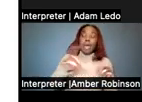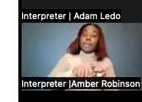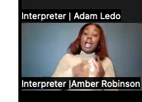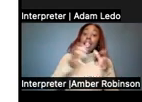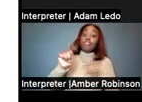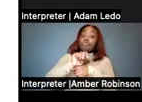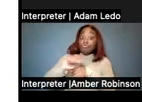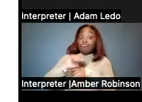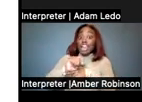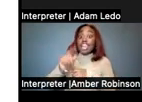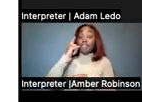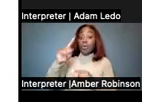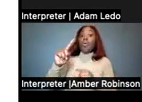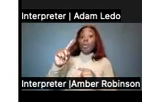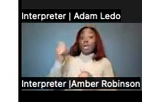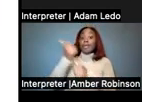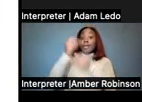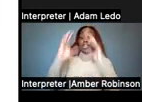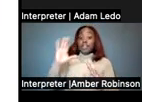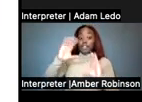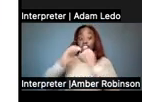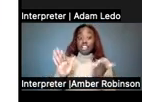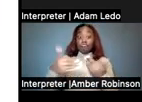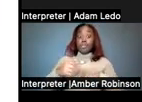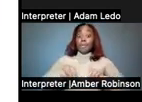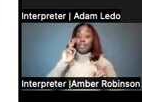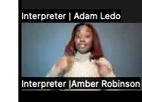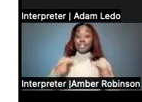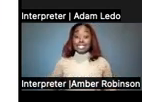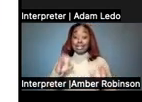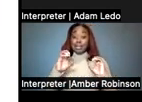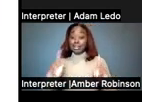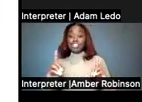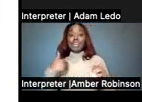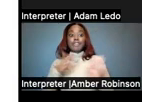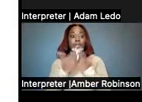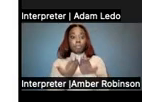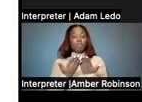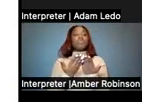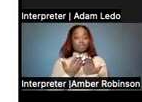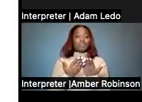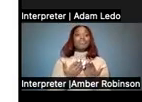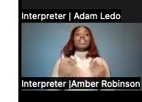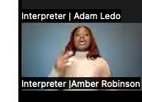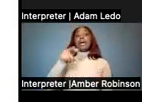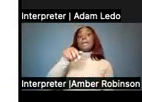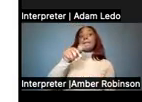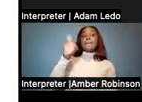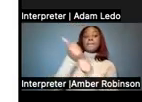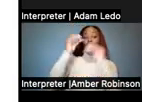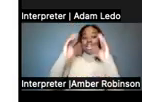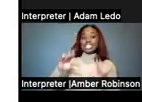training para educators for the classroom. But for physical education, there's this book, Para Educators in Physical Education